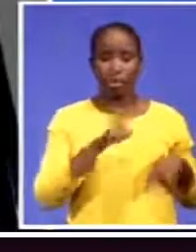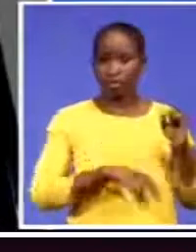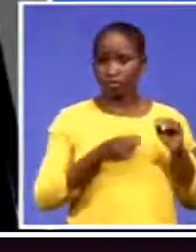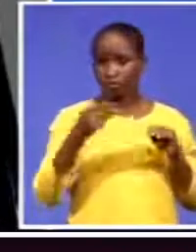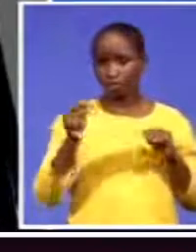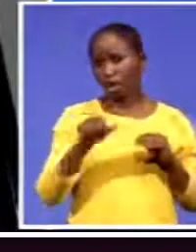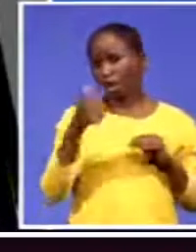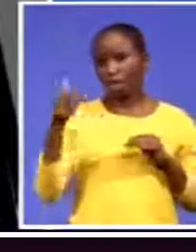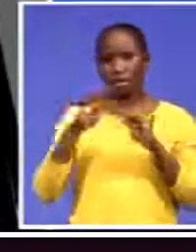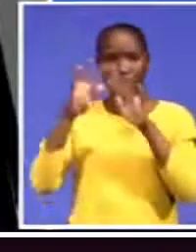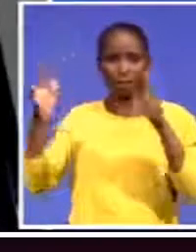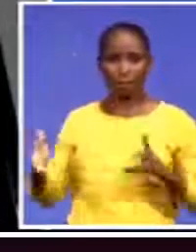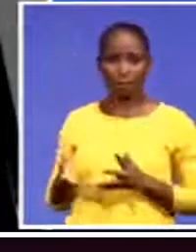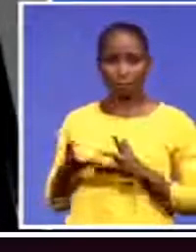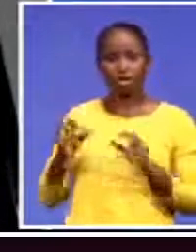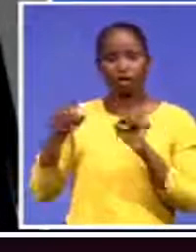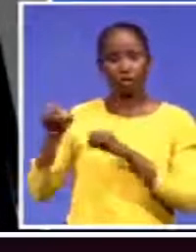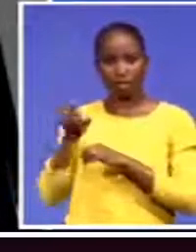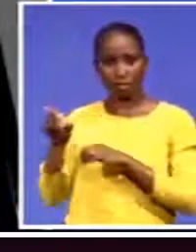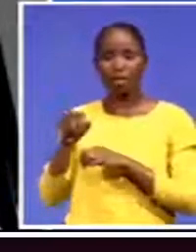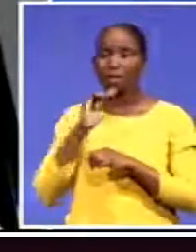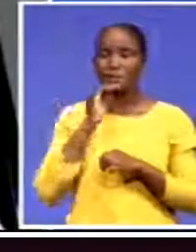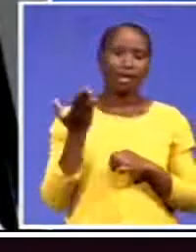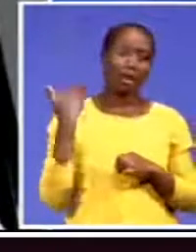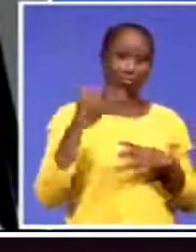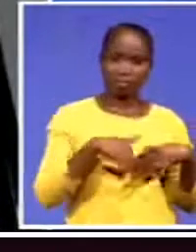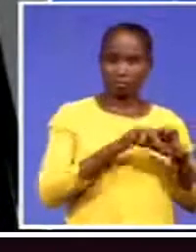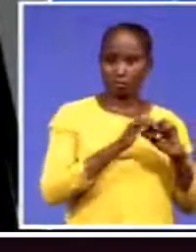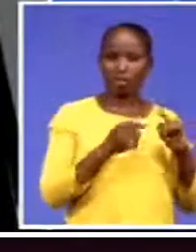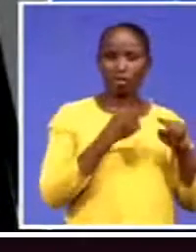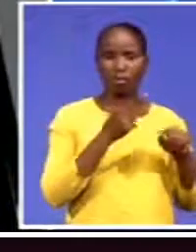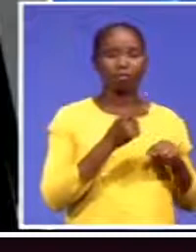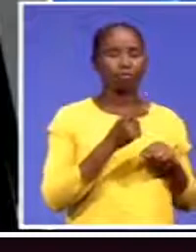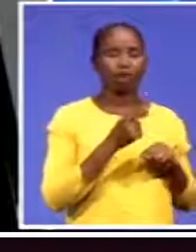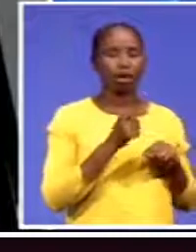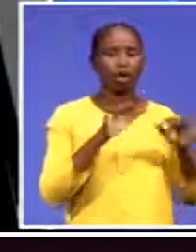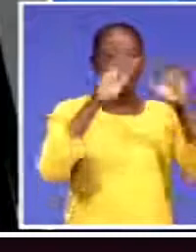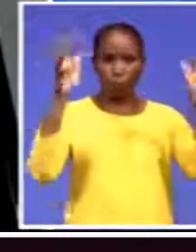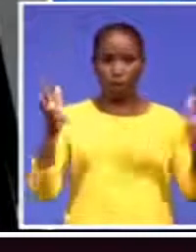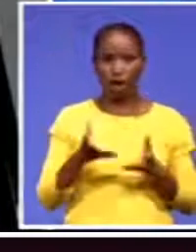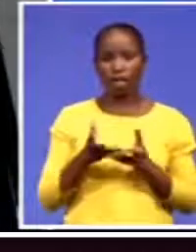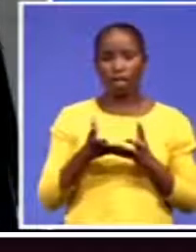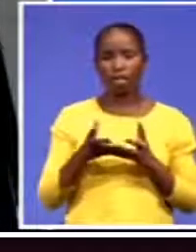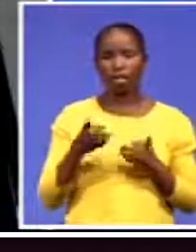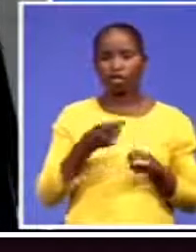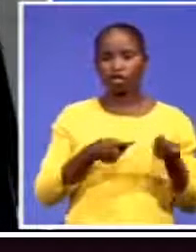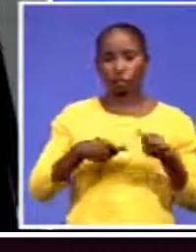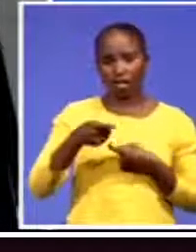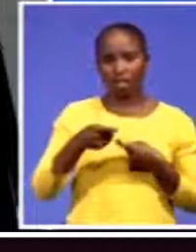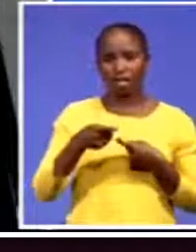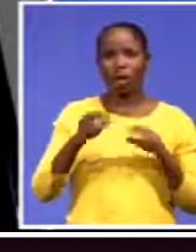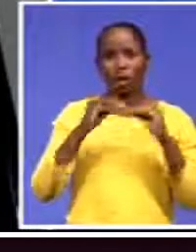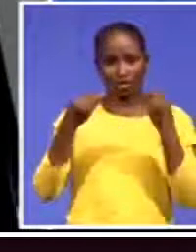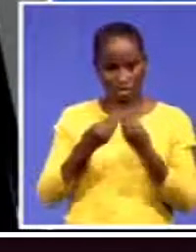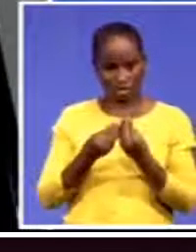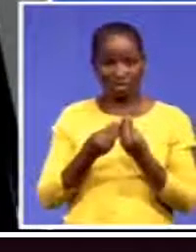since the establishment of the African, excuse me, of the World Trade Organization on a global basis. And this is the first convening of all